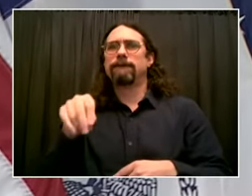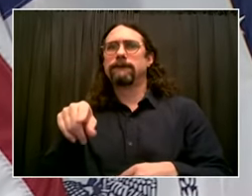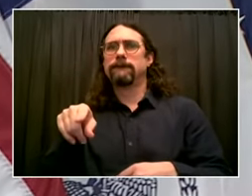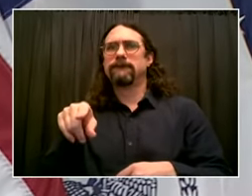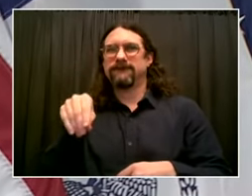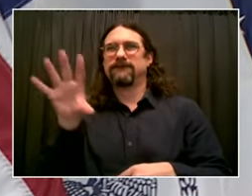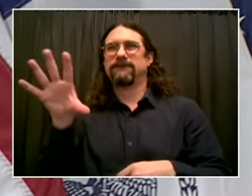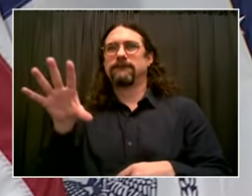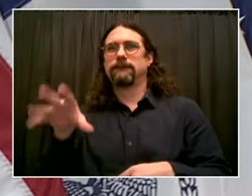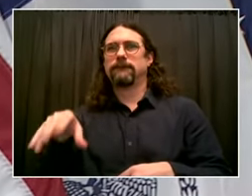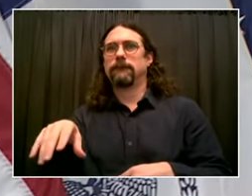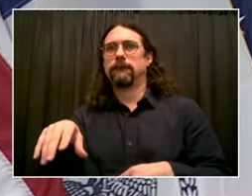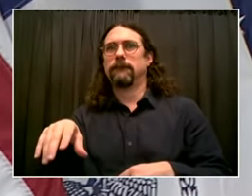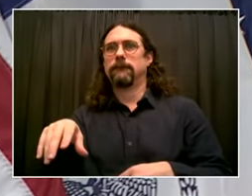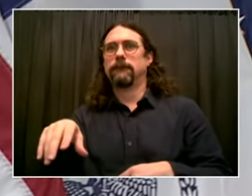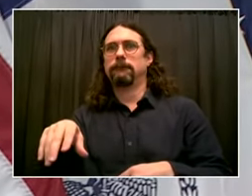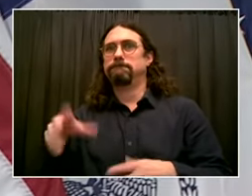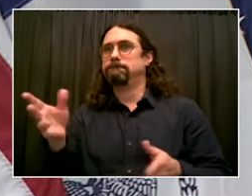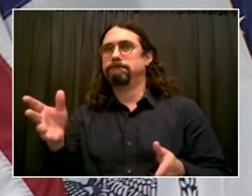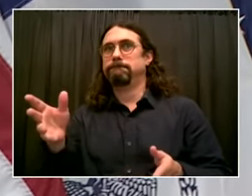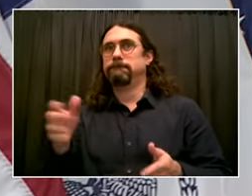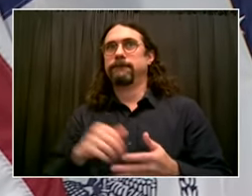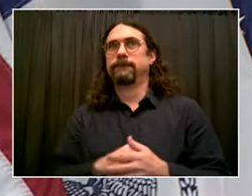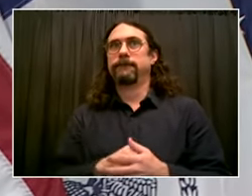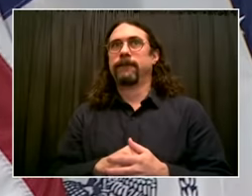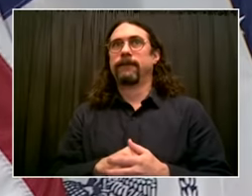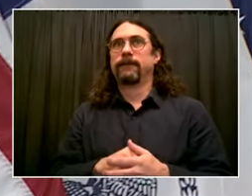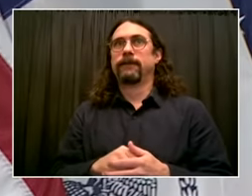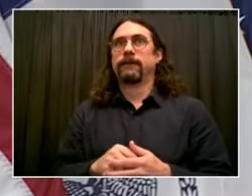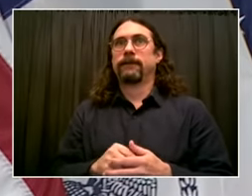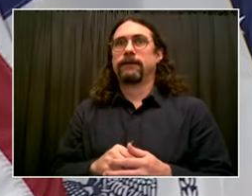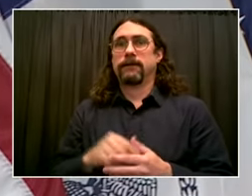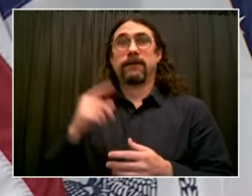Afua, can you hear me? No, we're not. We're having a little problem.